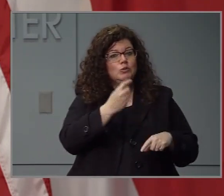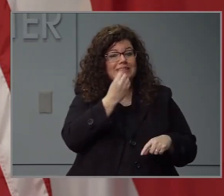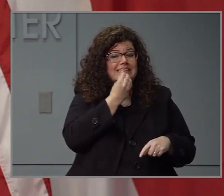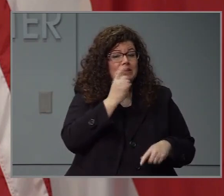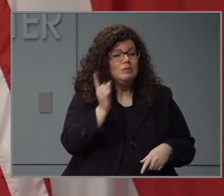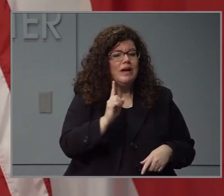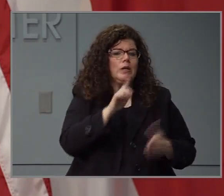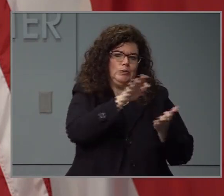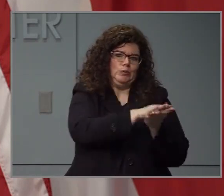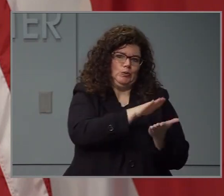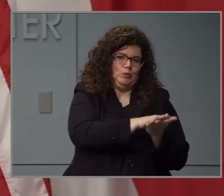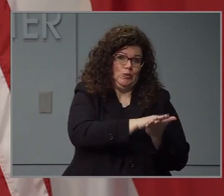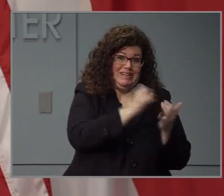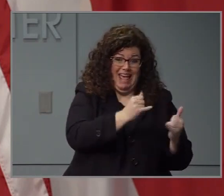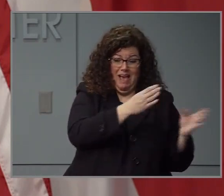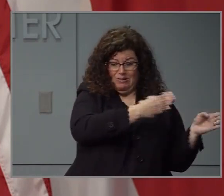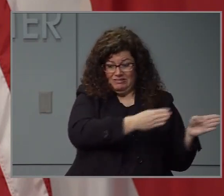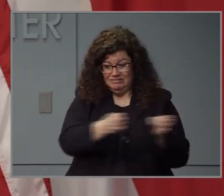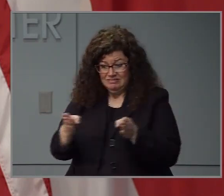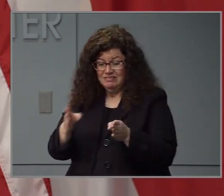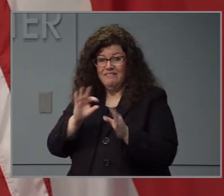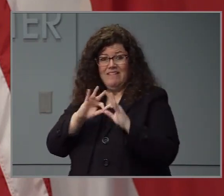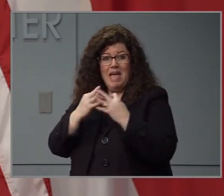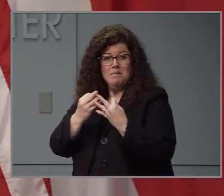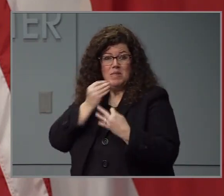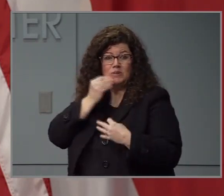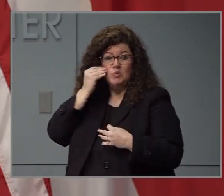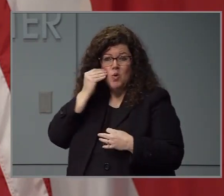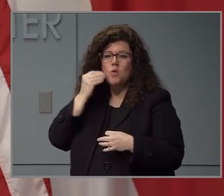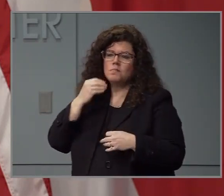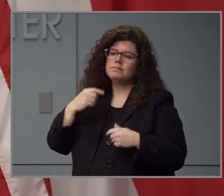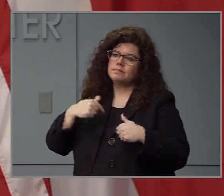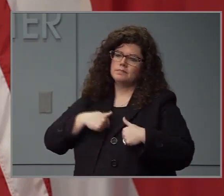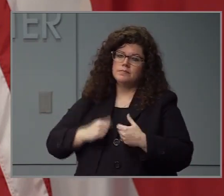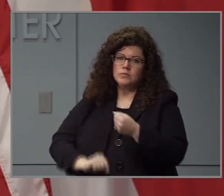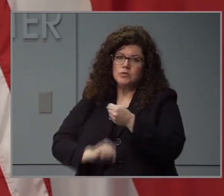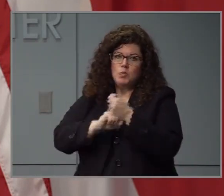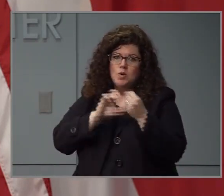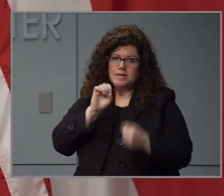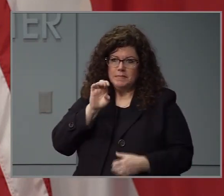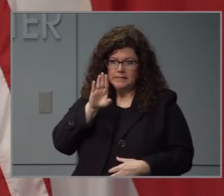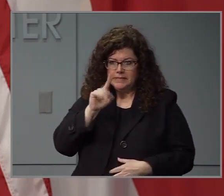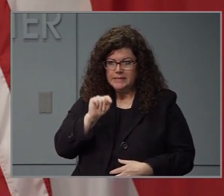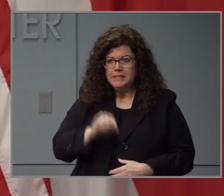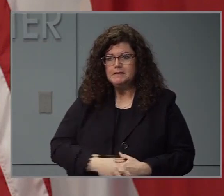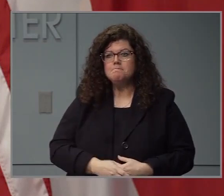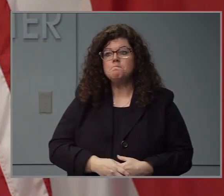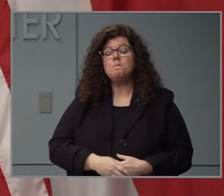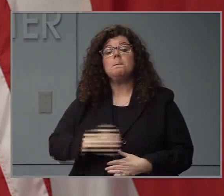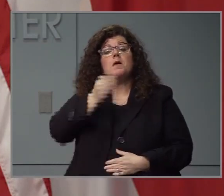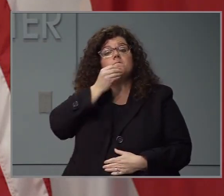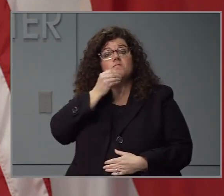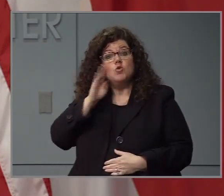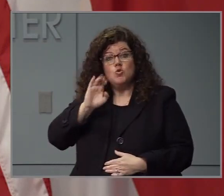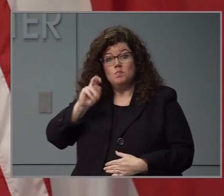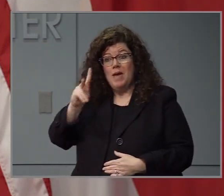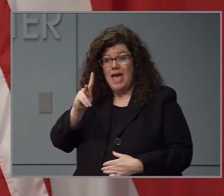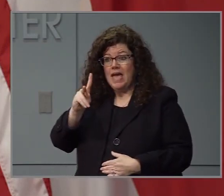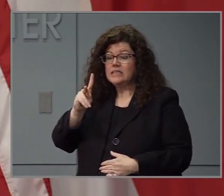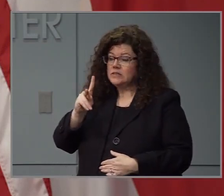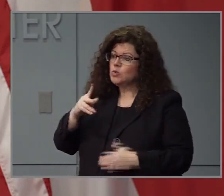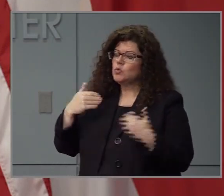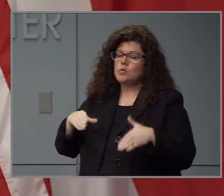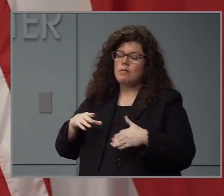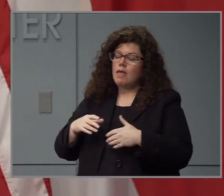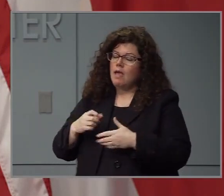We continue to encourage to support food banks around the state. They're doing great work to support the growing number of